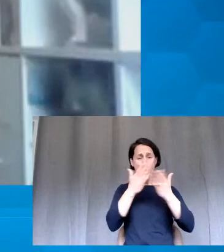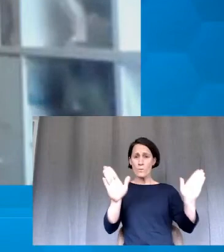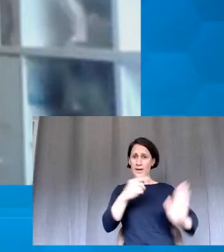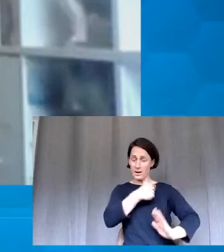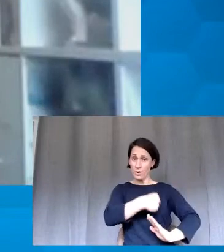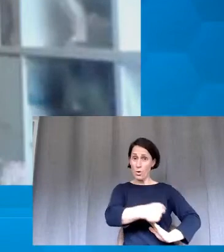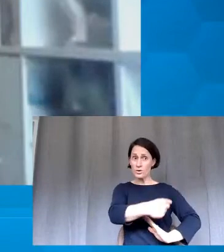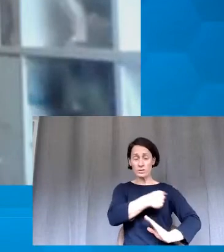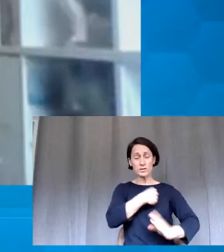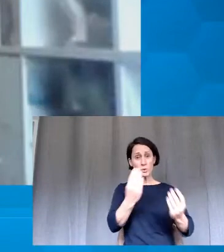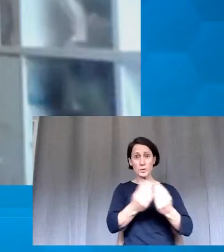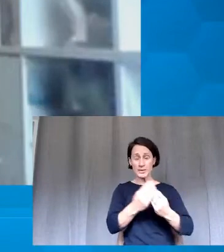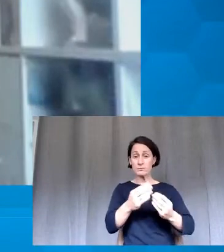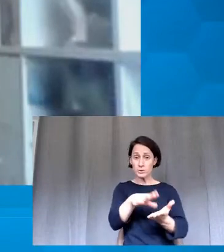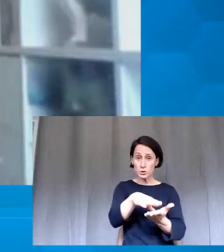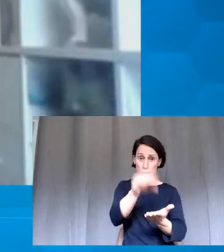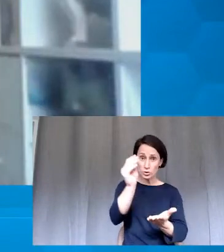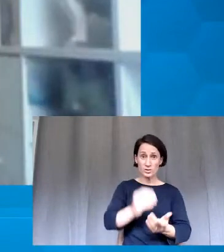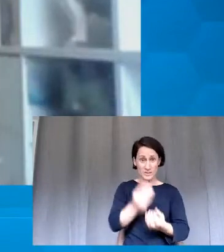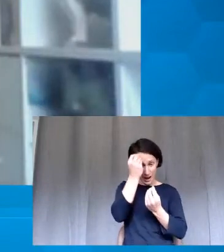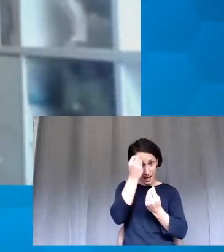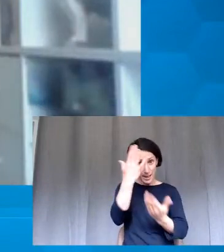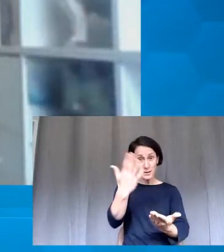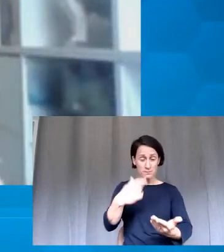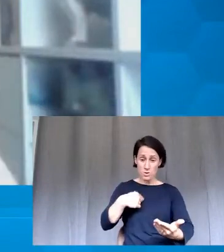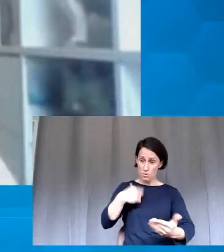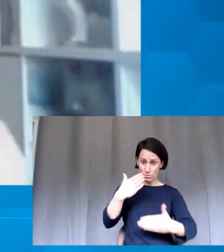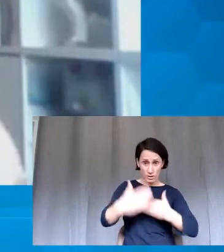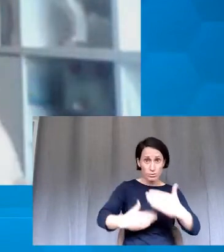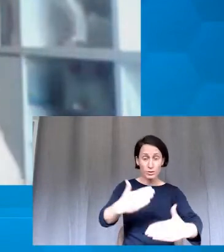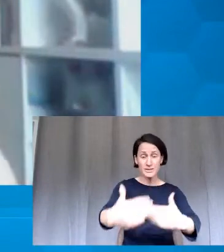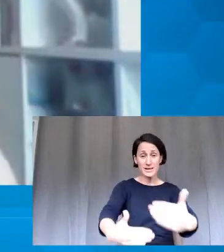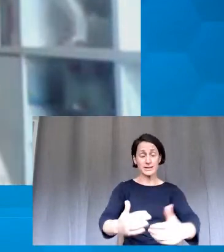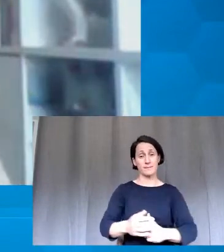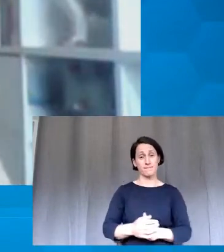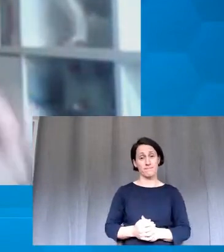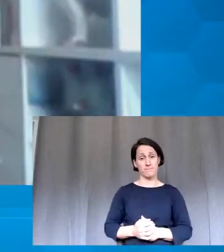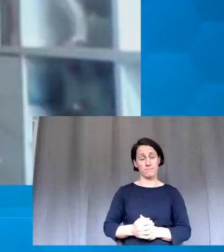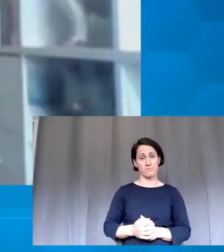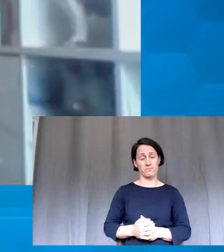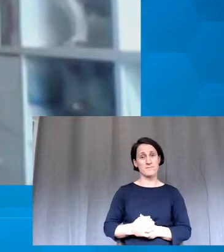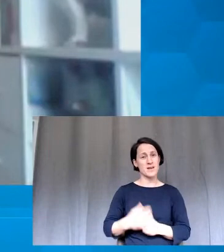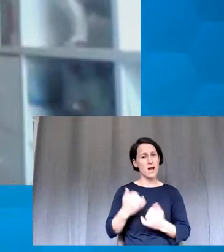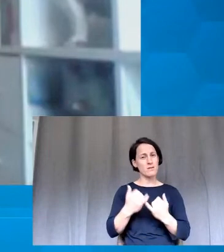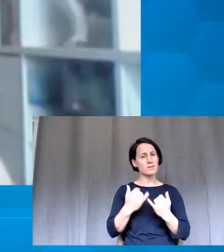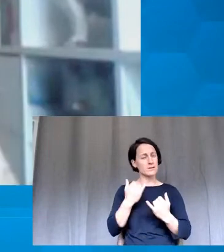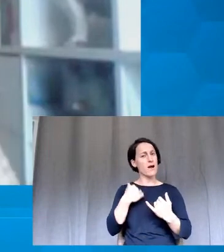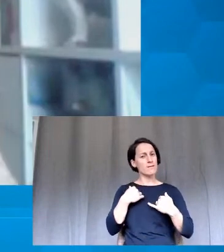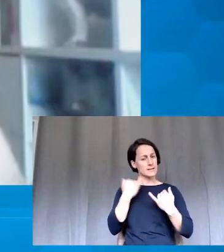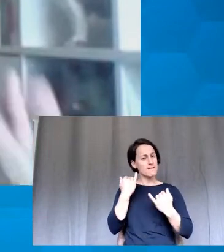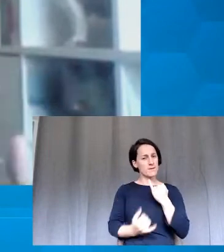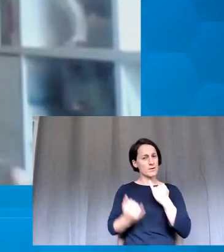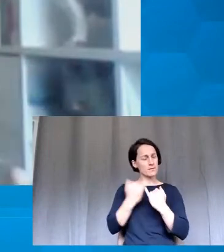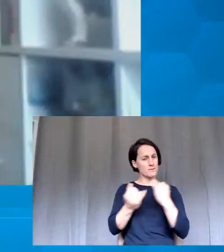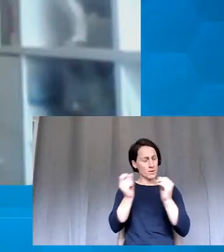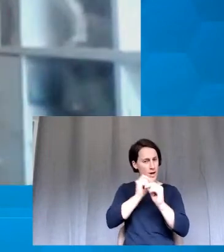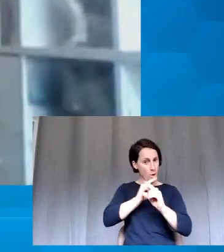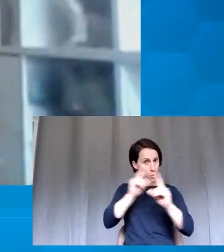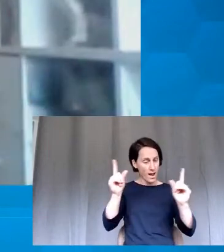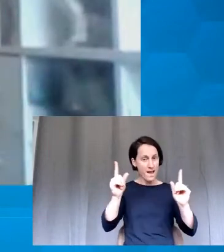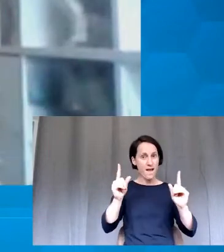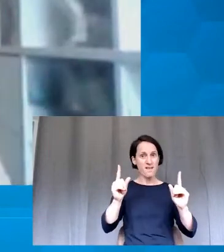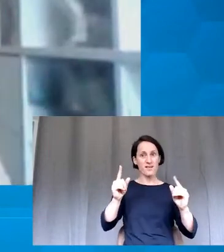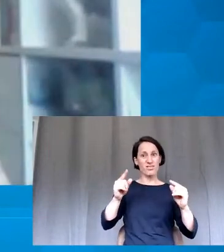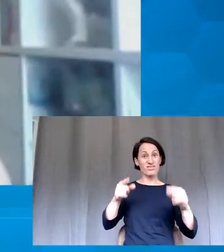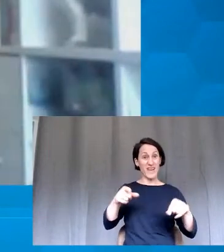process. So, I think for me, what it made me was even more acutely aware that everybody was growing through,